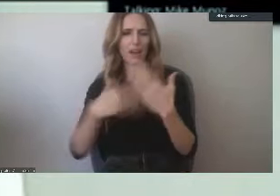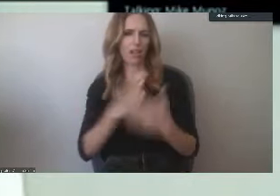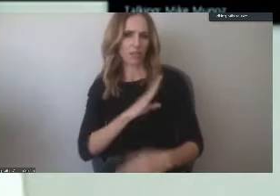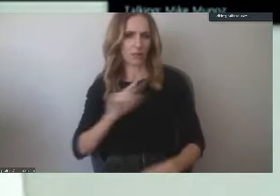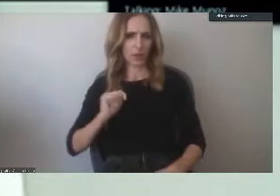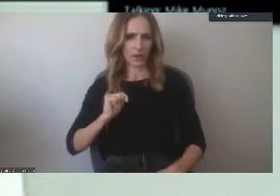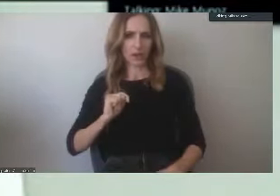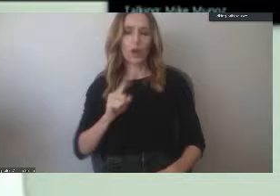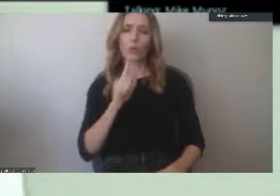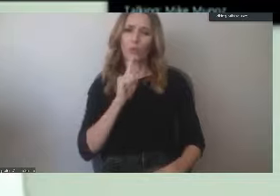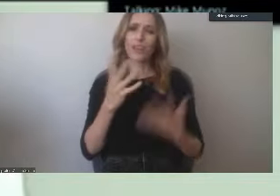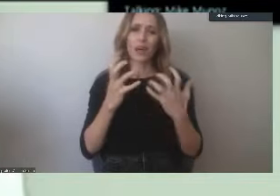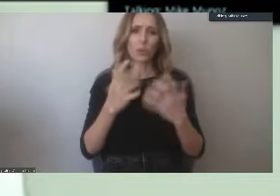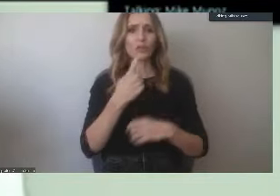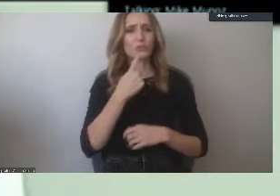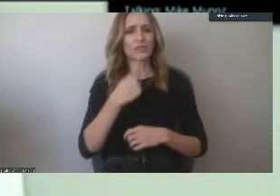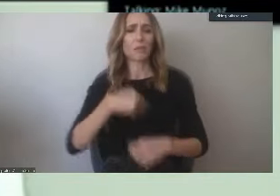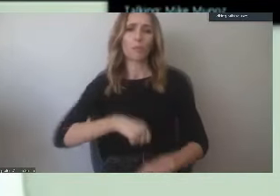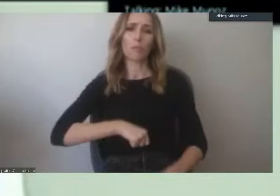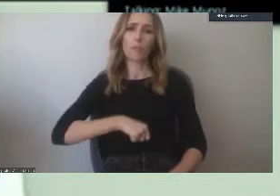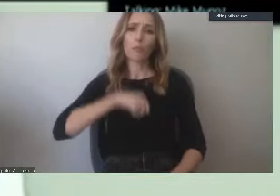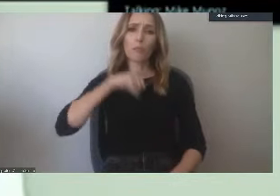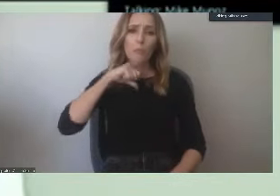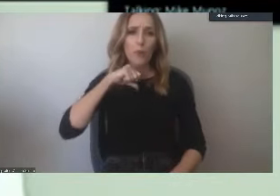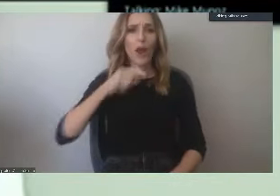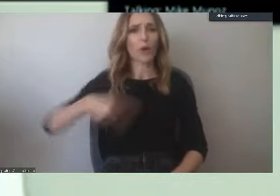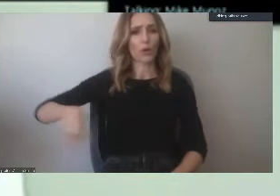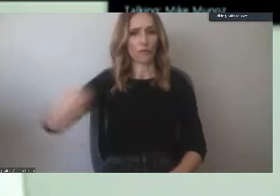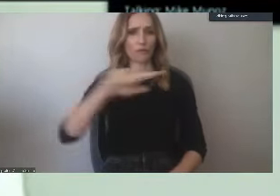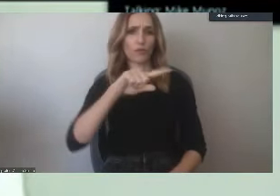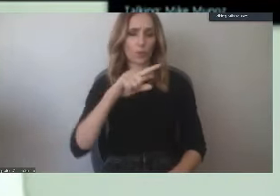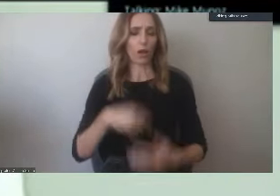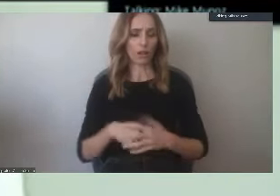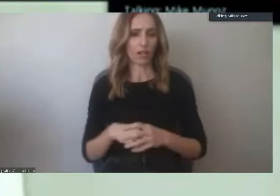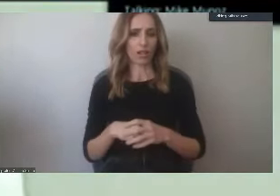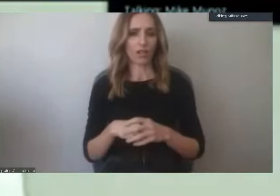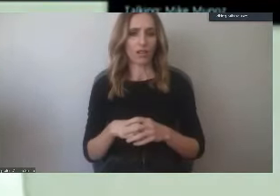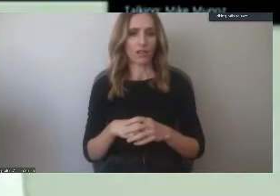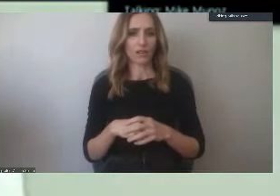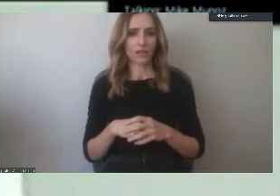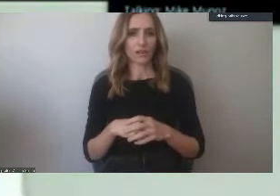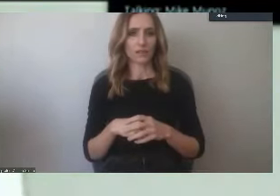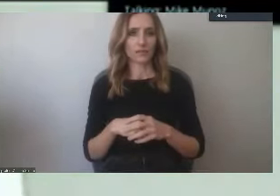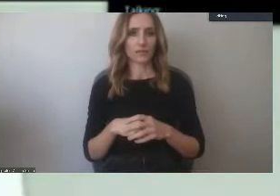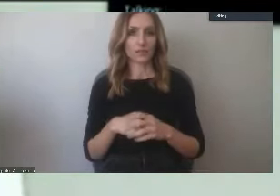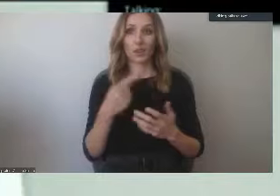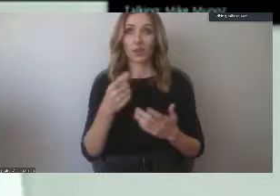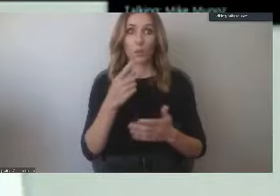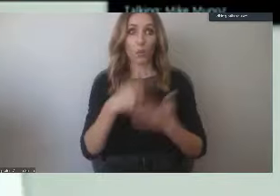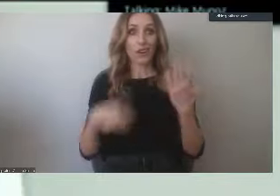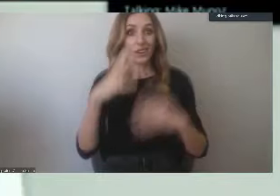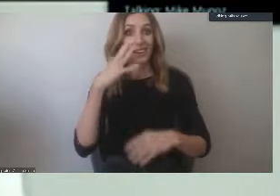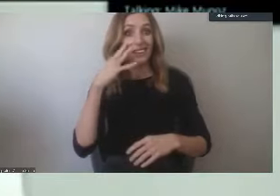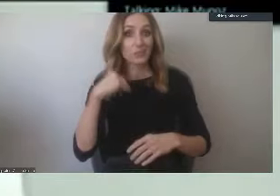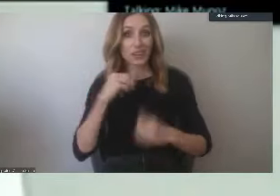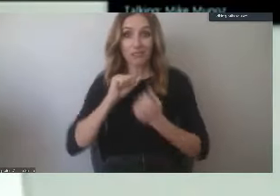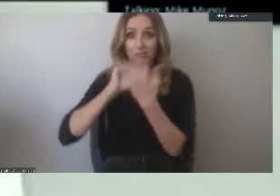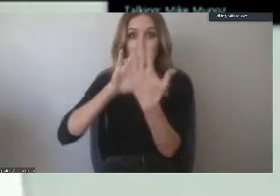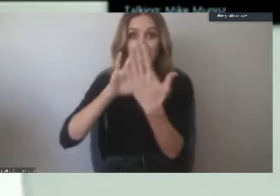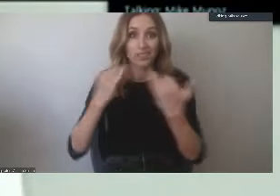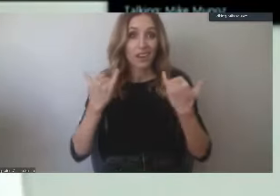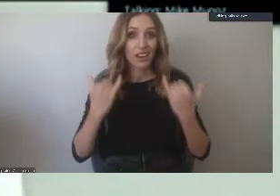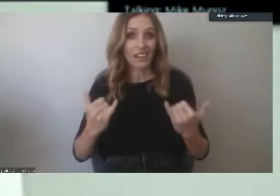how proud we are and express how proud we are of all of you as students. What you have been facing as students and